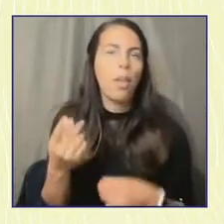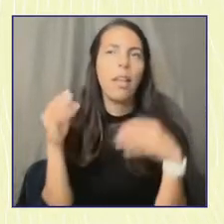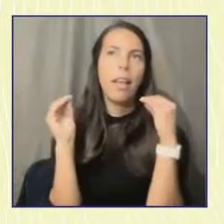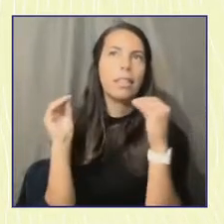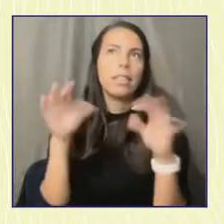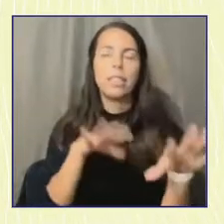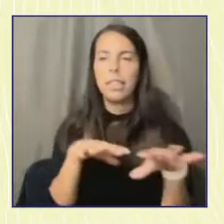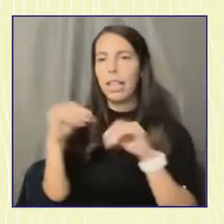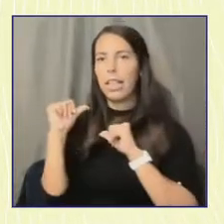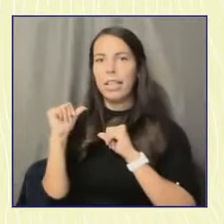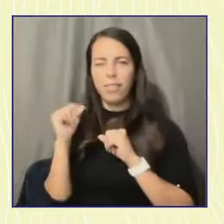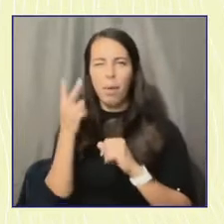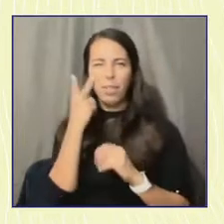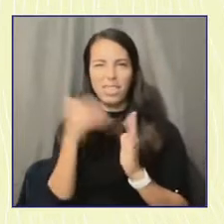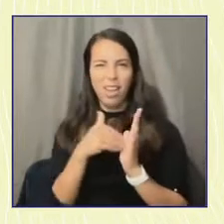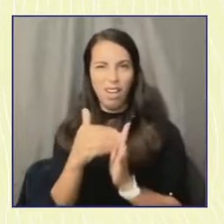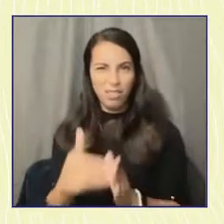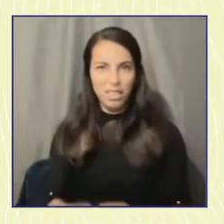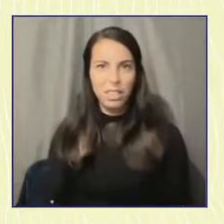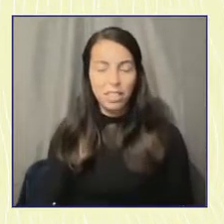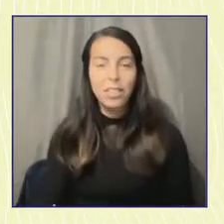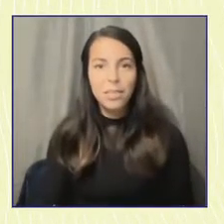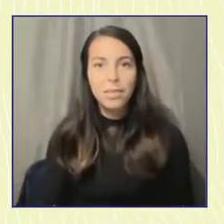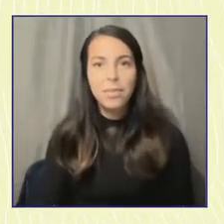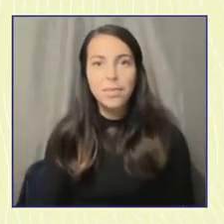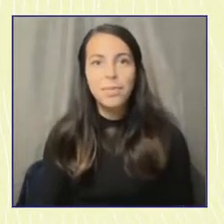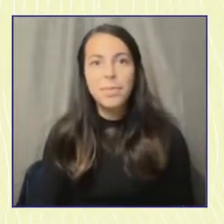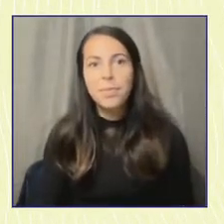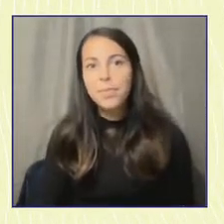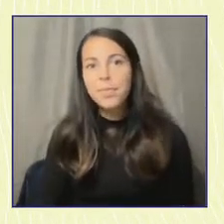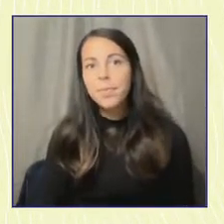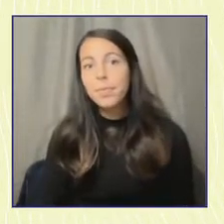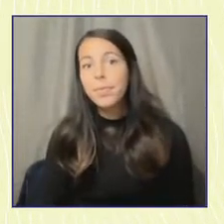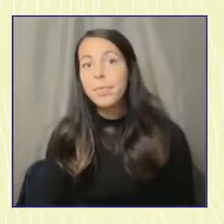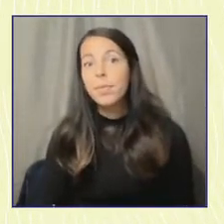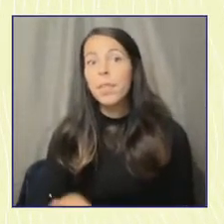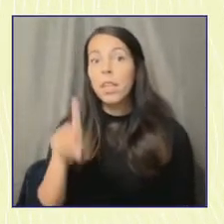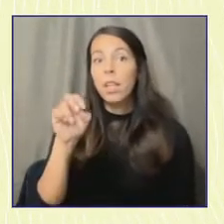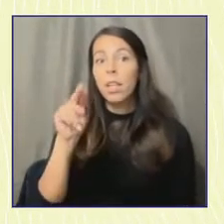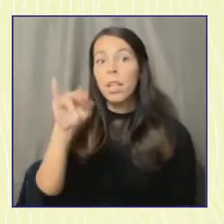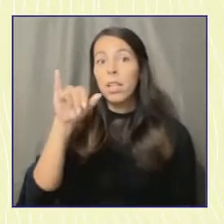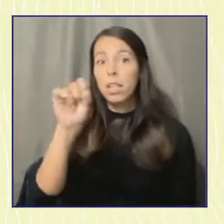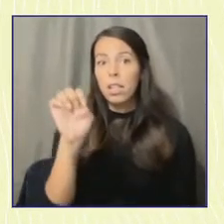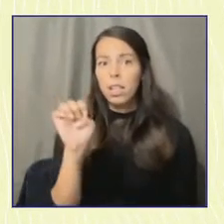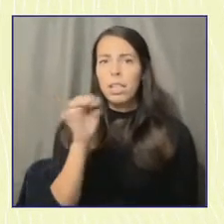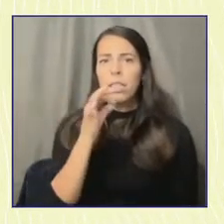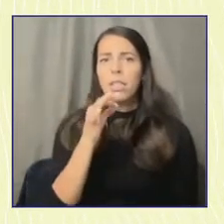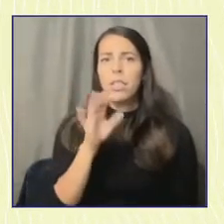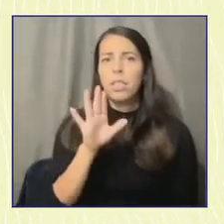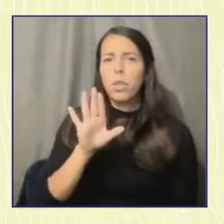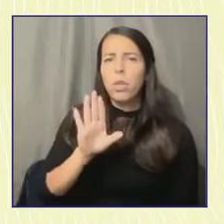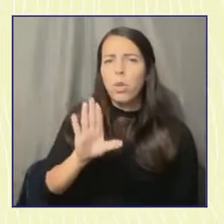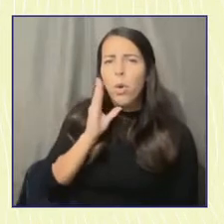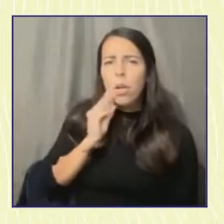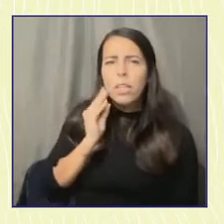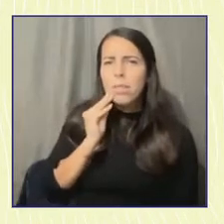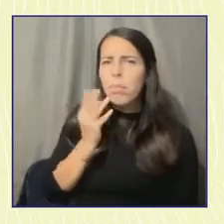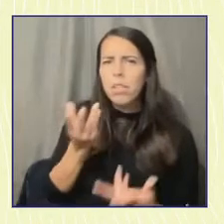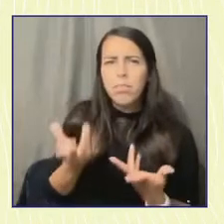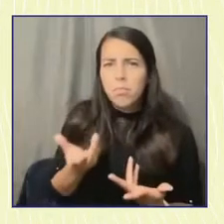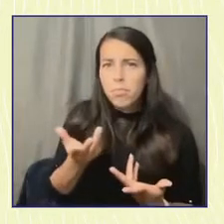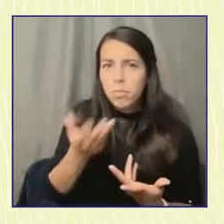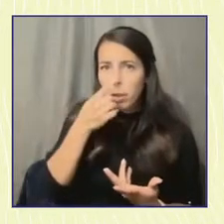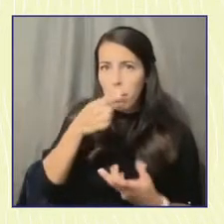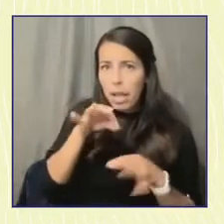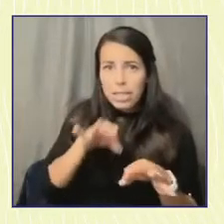often. And like, of elections. So, Denise, I'm wondering what your experience was like being part of that project and